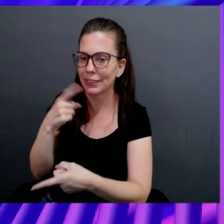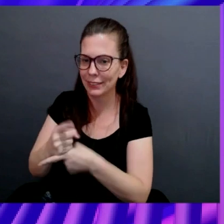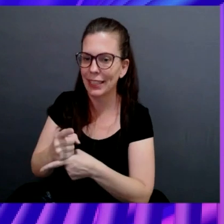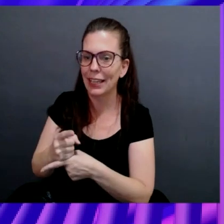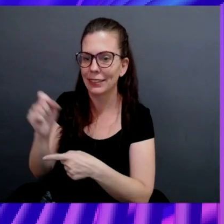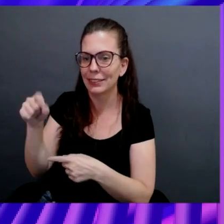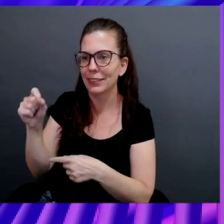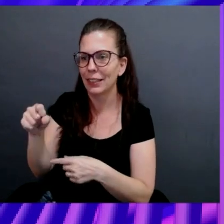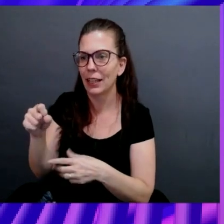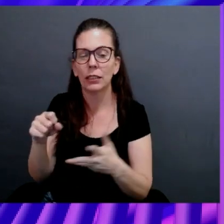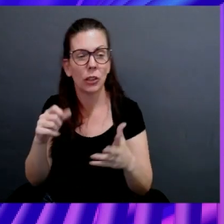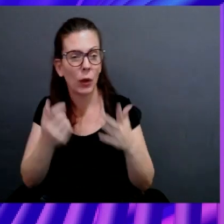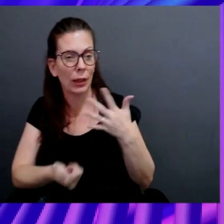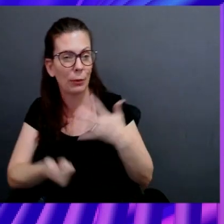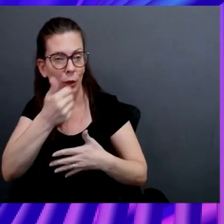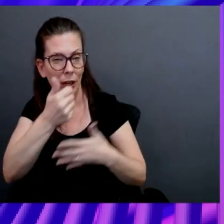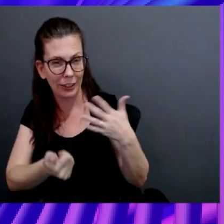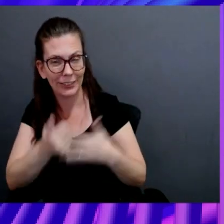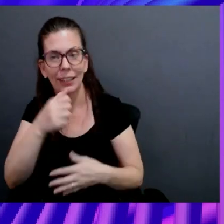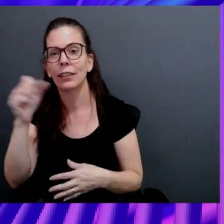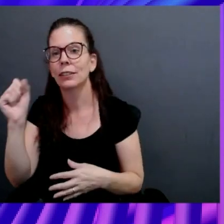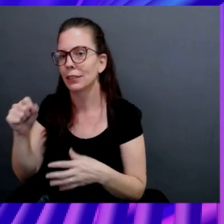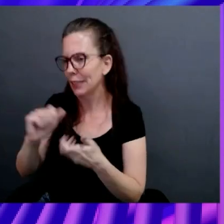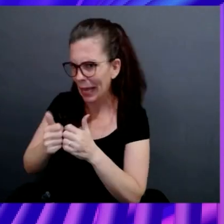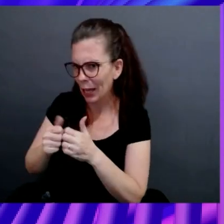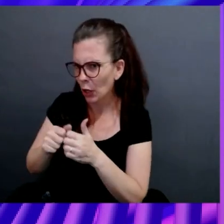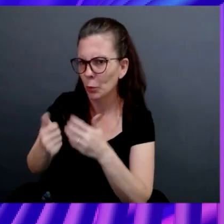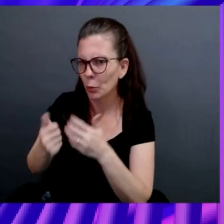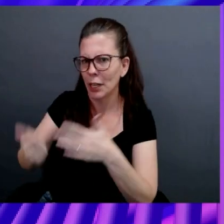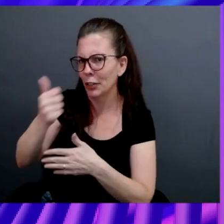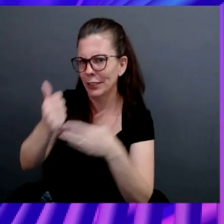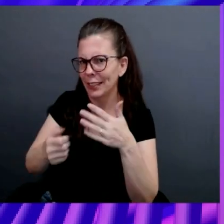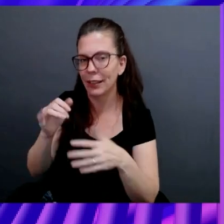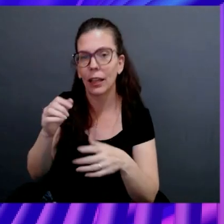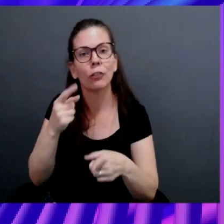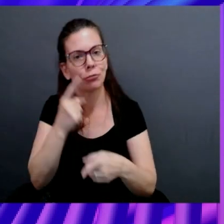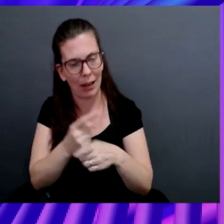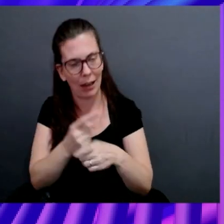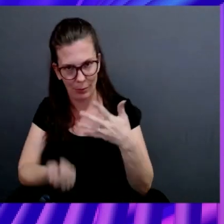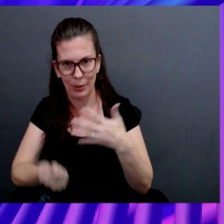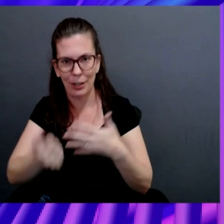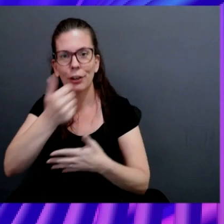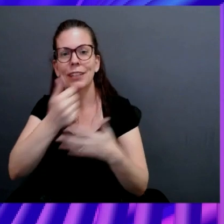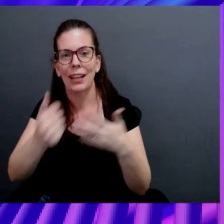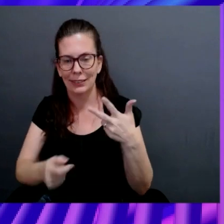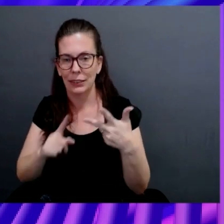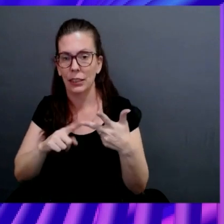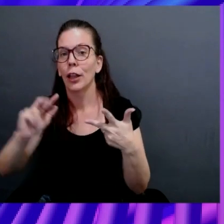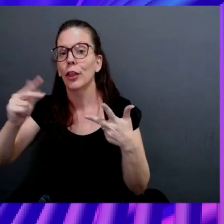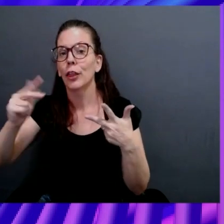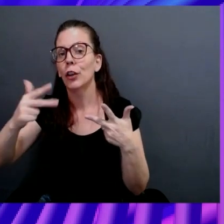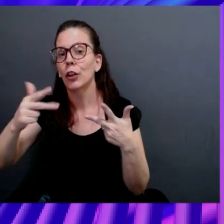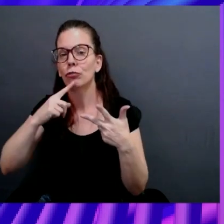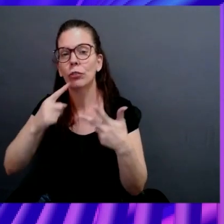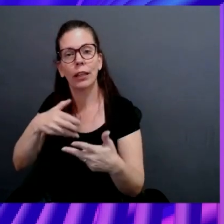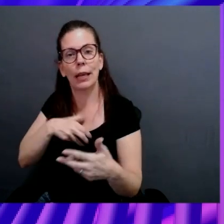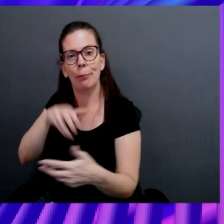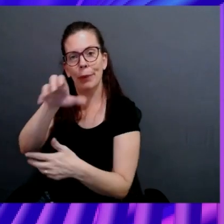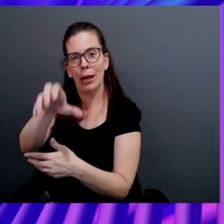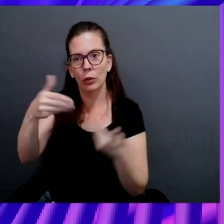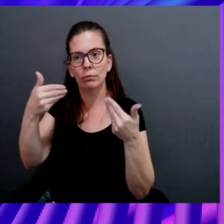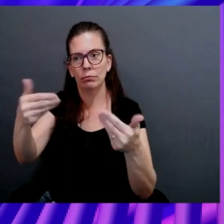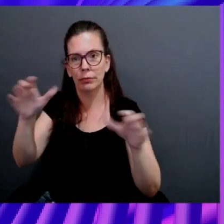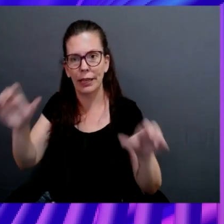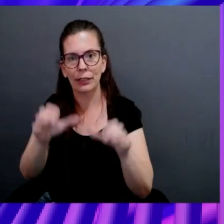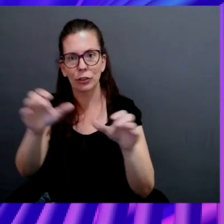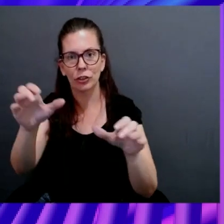they? Exactly. How do you prioritize that? Exactly. So prioritizing. And the third step is really empowering them to take an action. So let's start